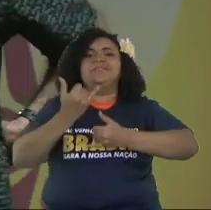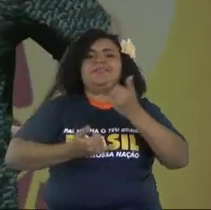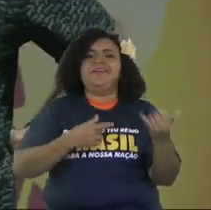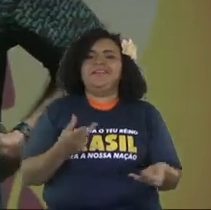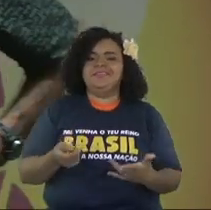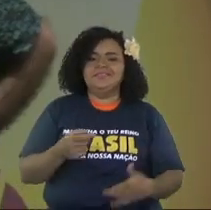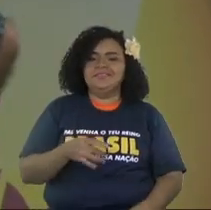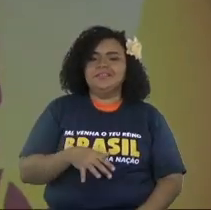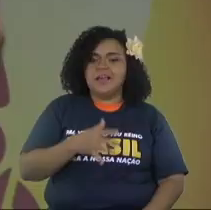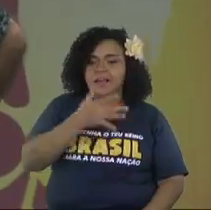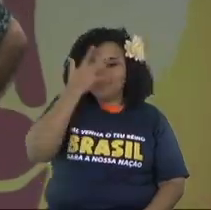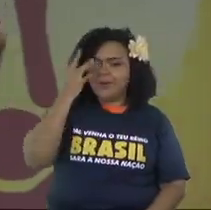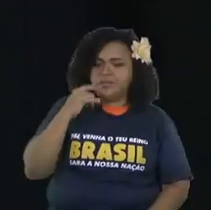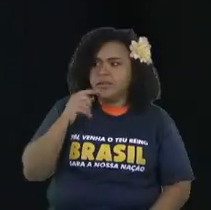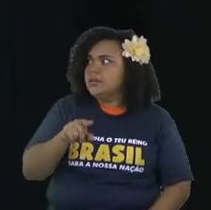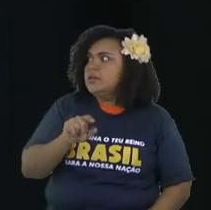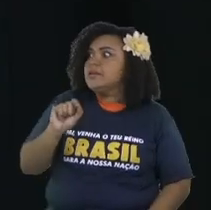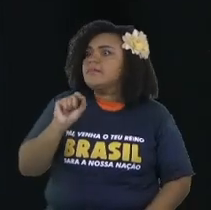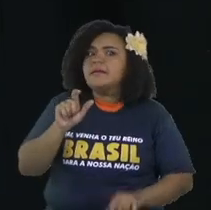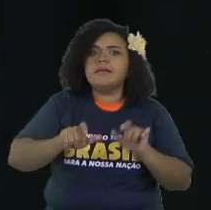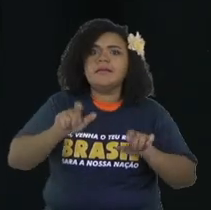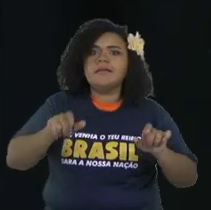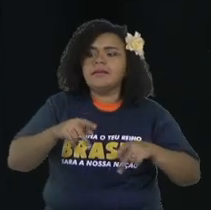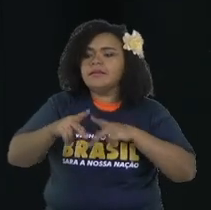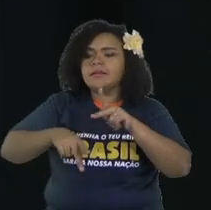I'm just kidding. Everybody will.